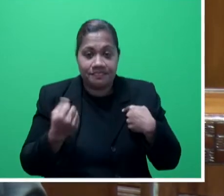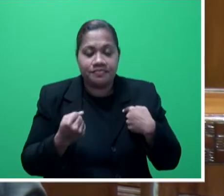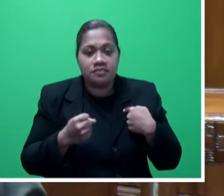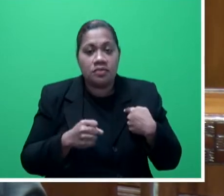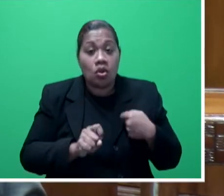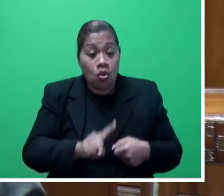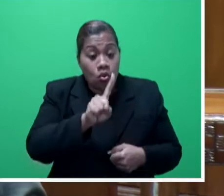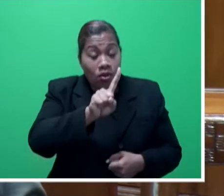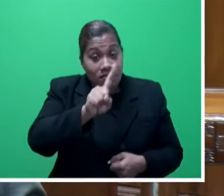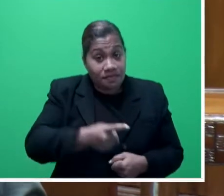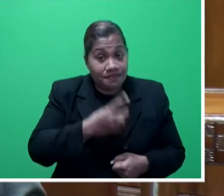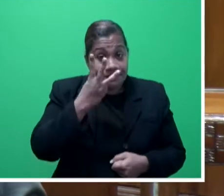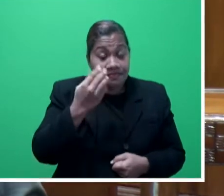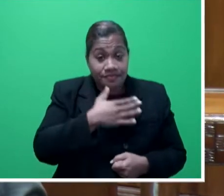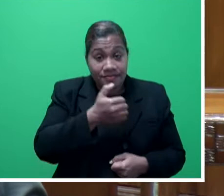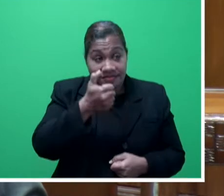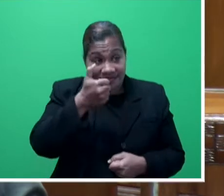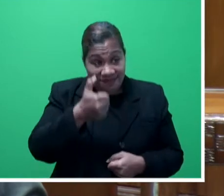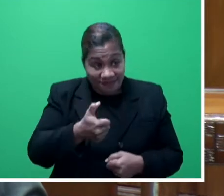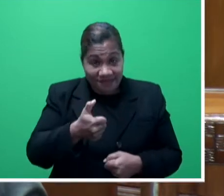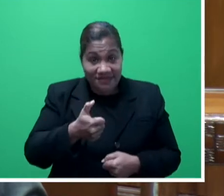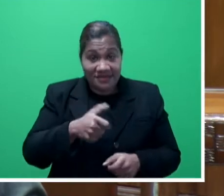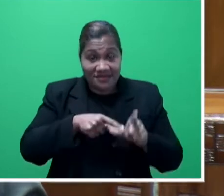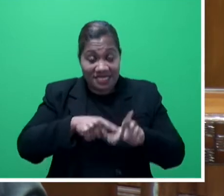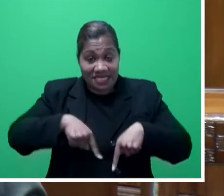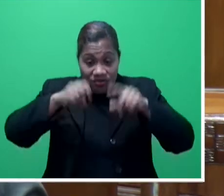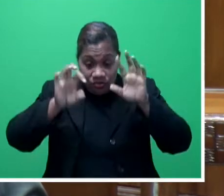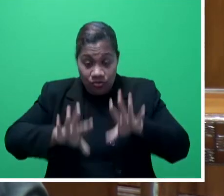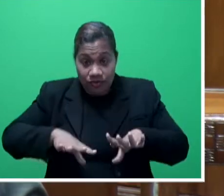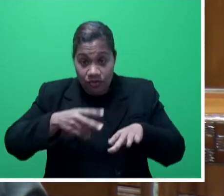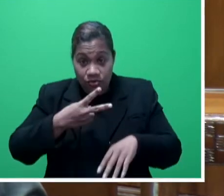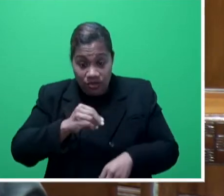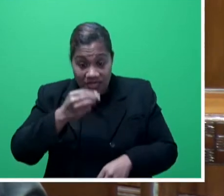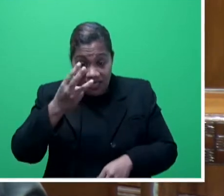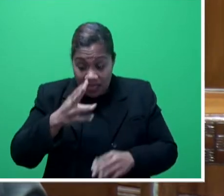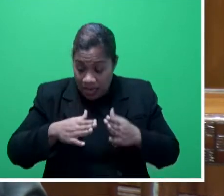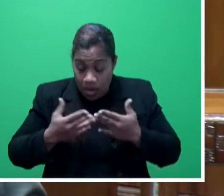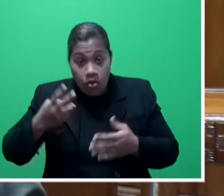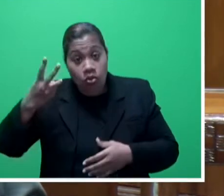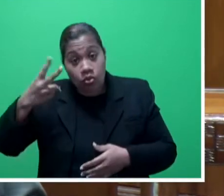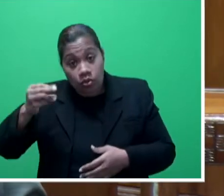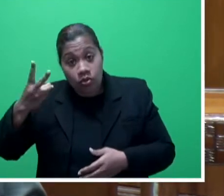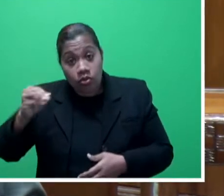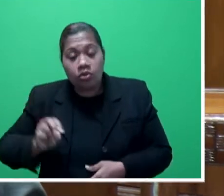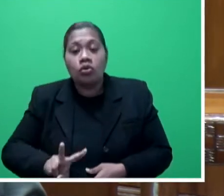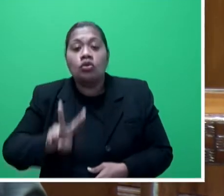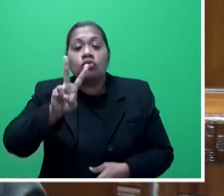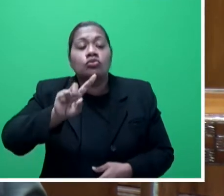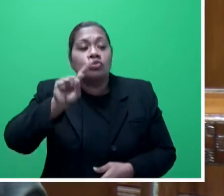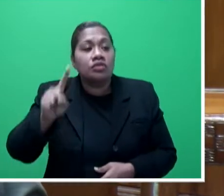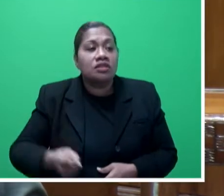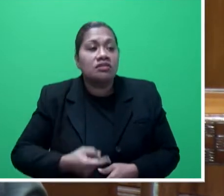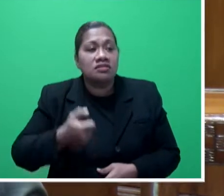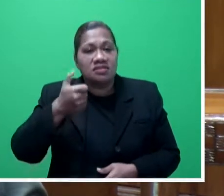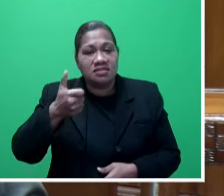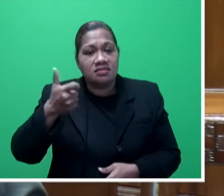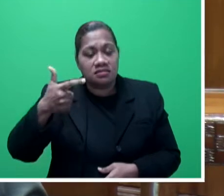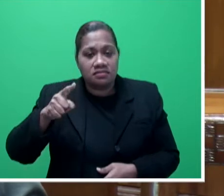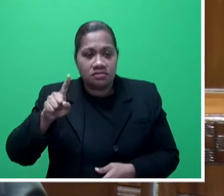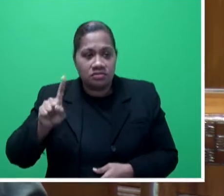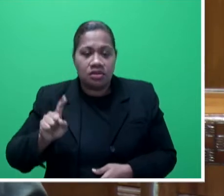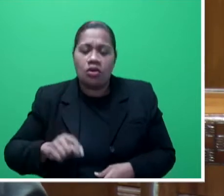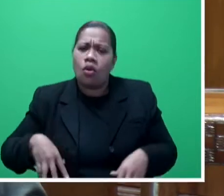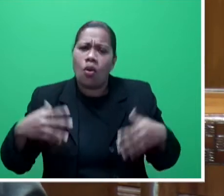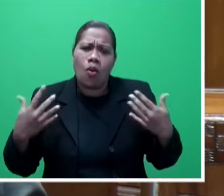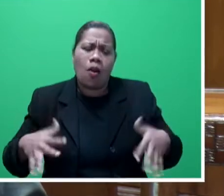,306 average annual rainfall in 2013, now to 2020, is 2,612, nearly double, nearly